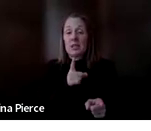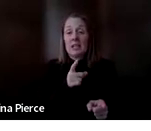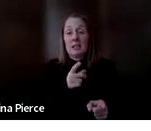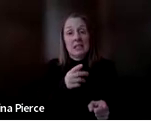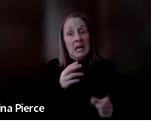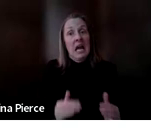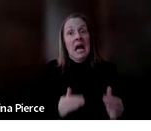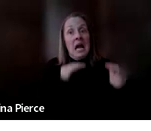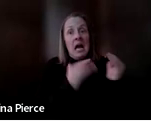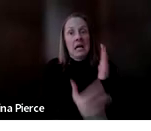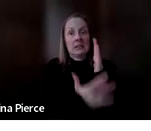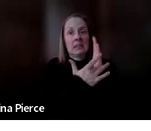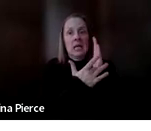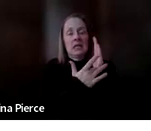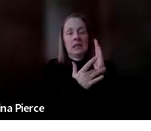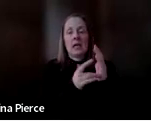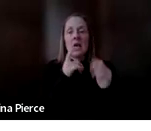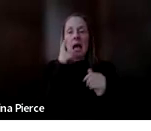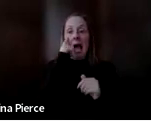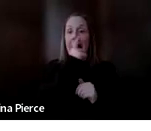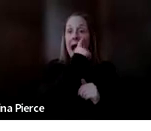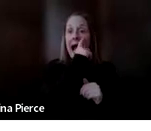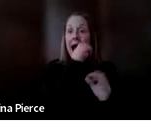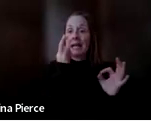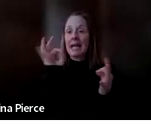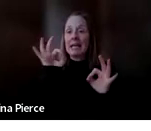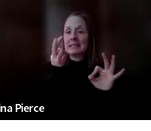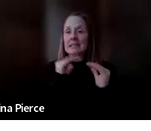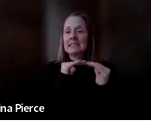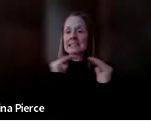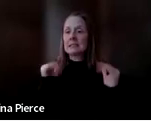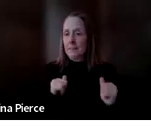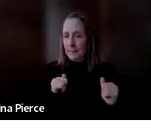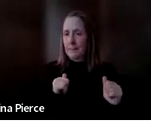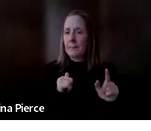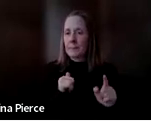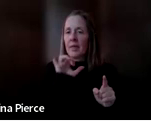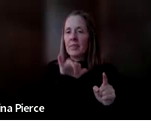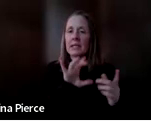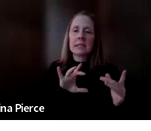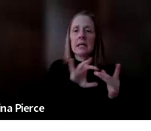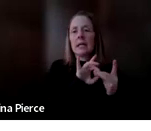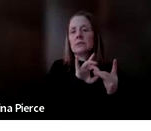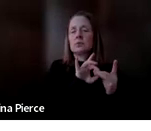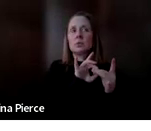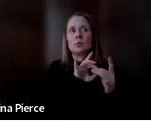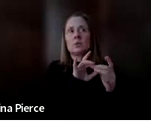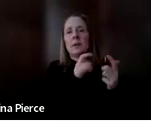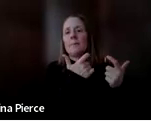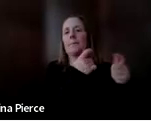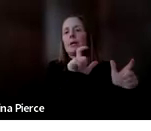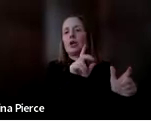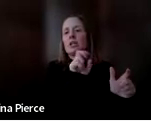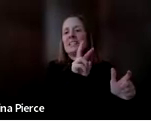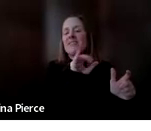like an eye gaze system that's a very big, oftentimes can be connected to bigger. Devices